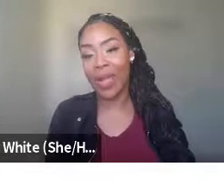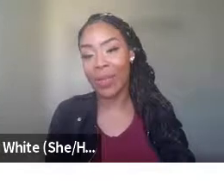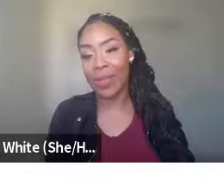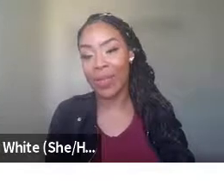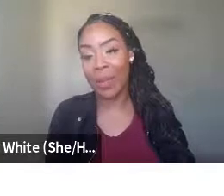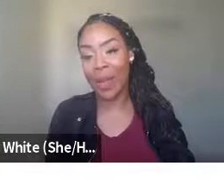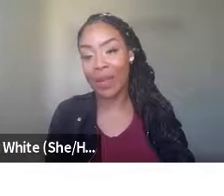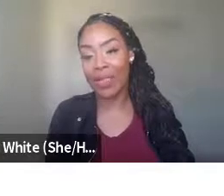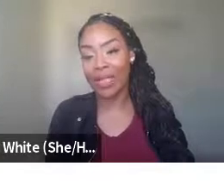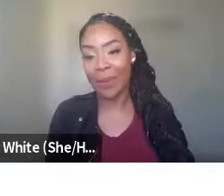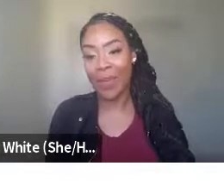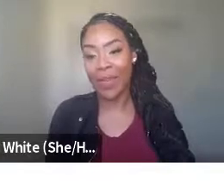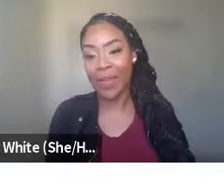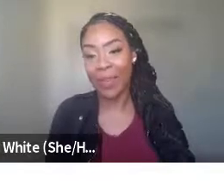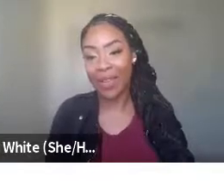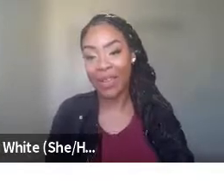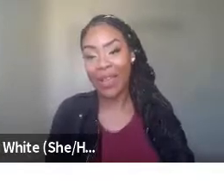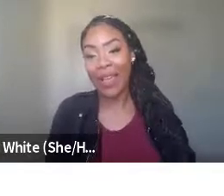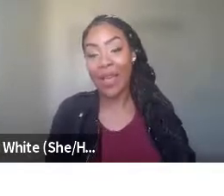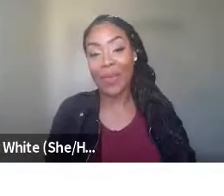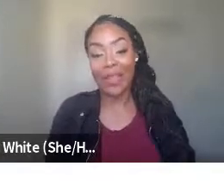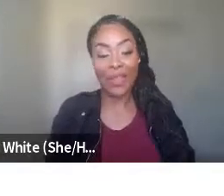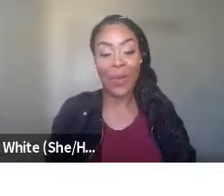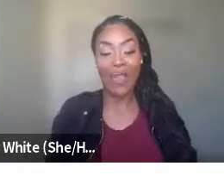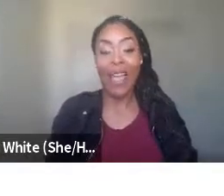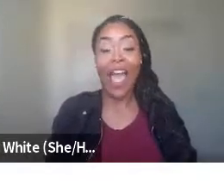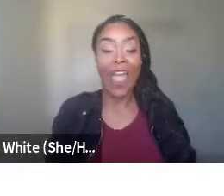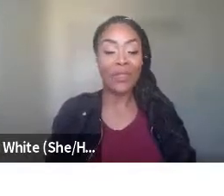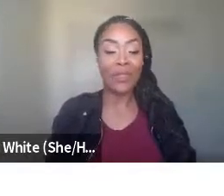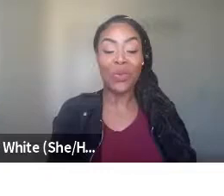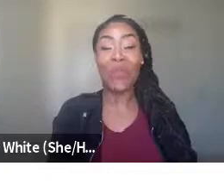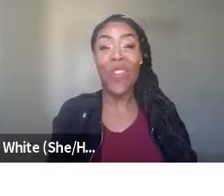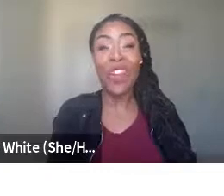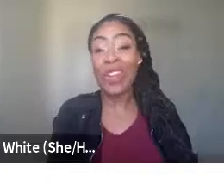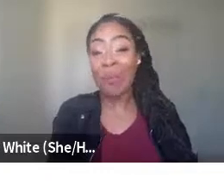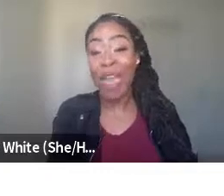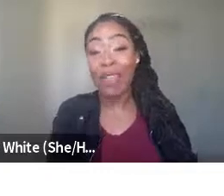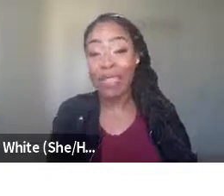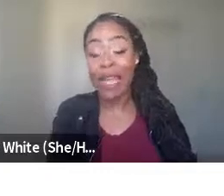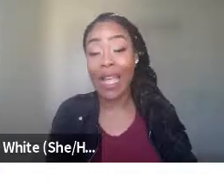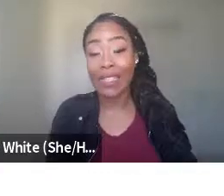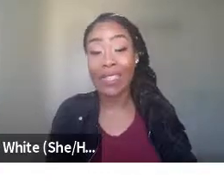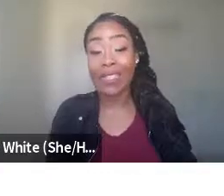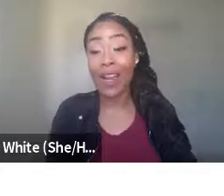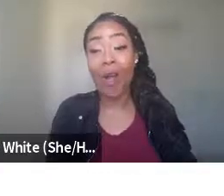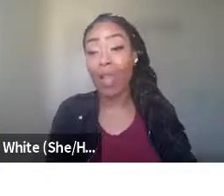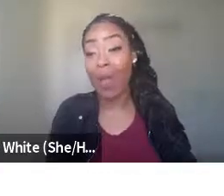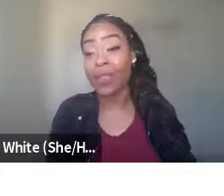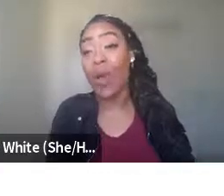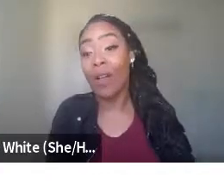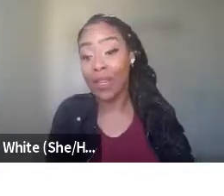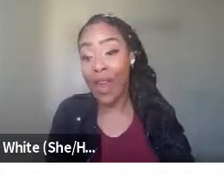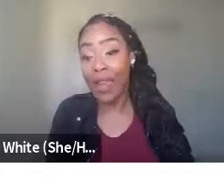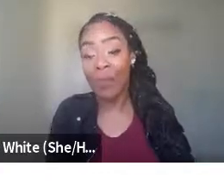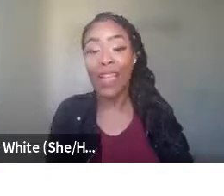for what's going to make the most amount of money with the least amount of input. Um, and so I have students who are very good at math and science and they're all